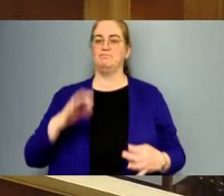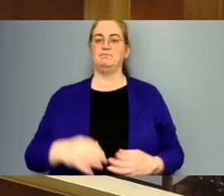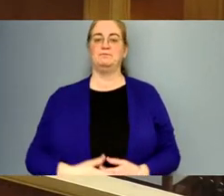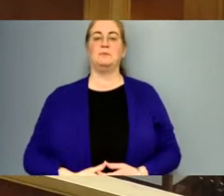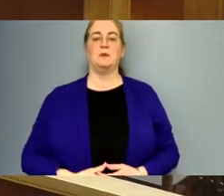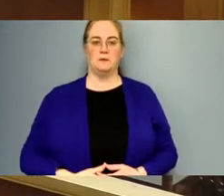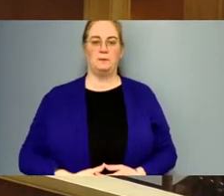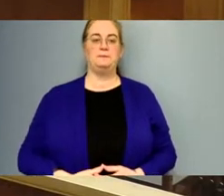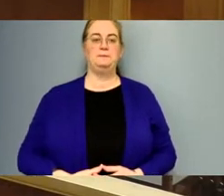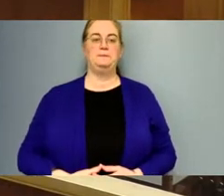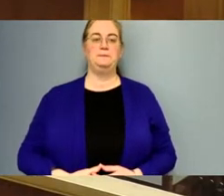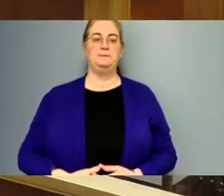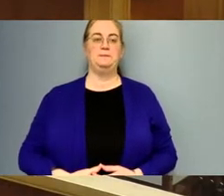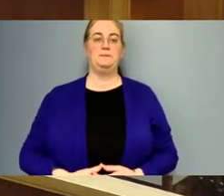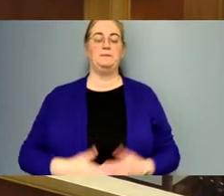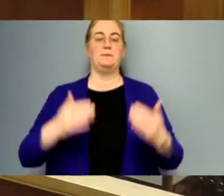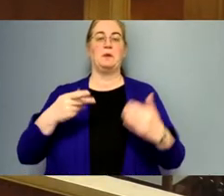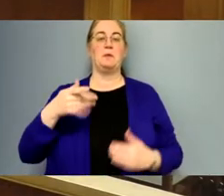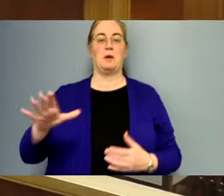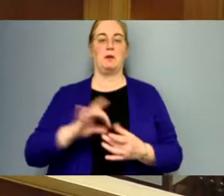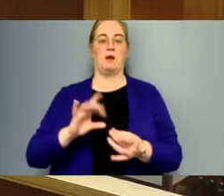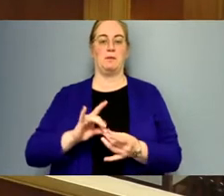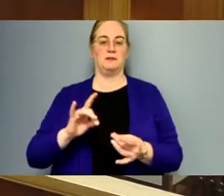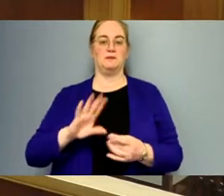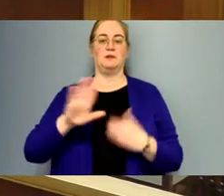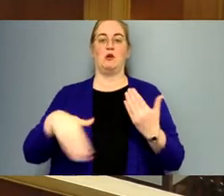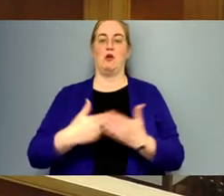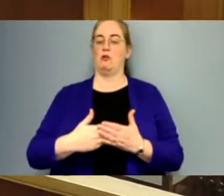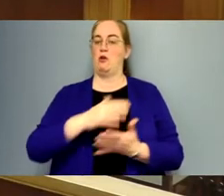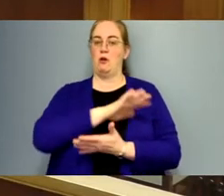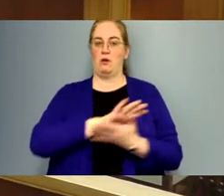All right. Public comments, this is on all items.